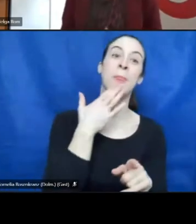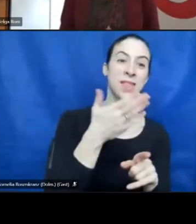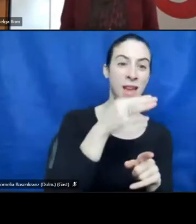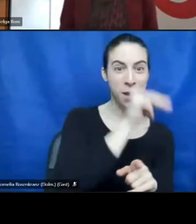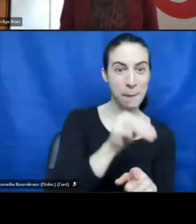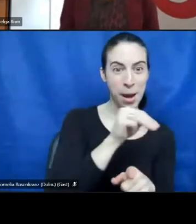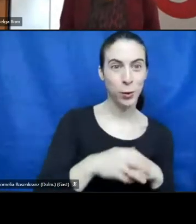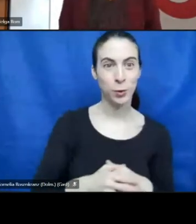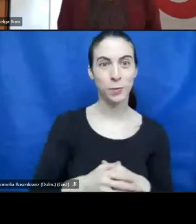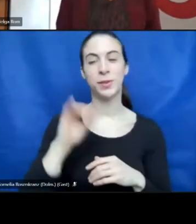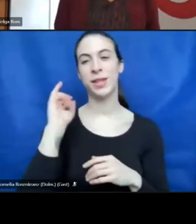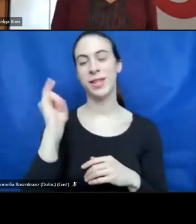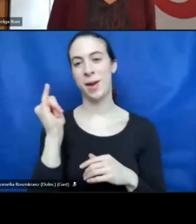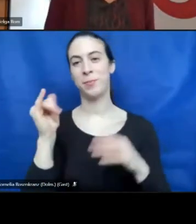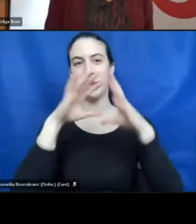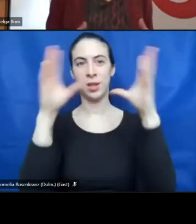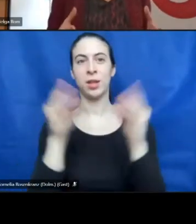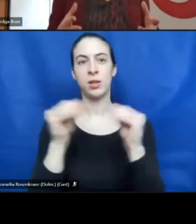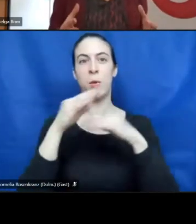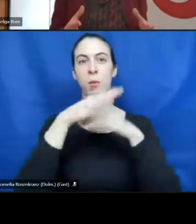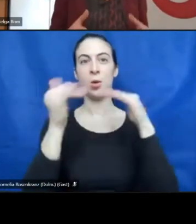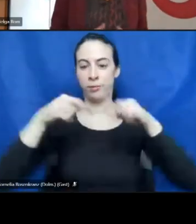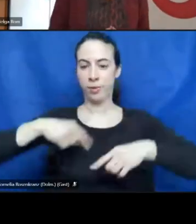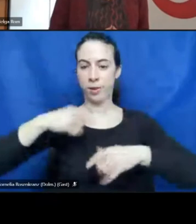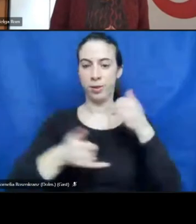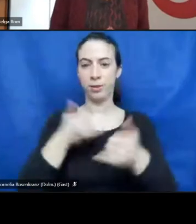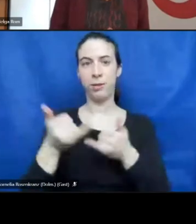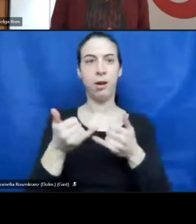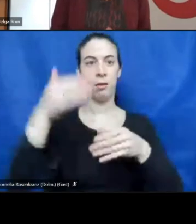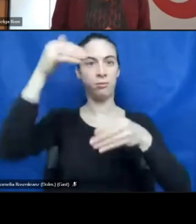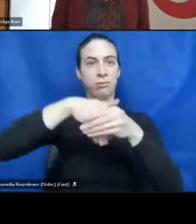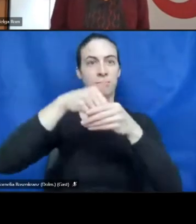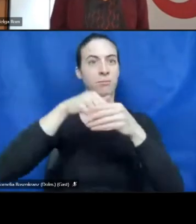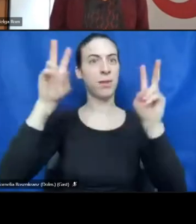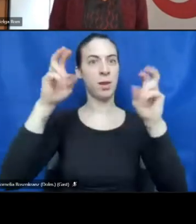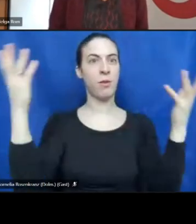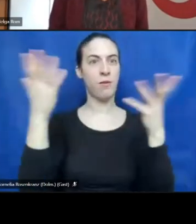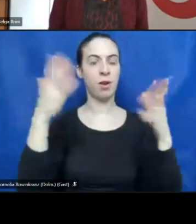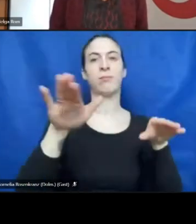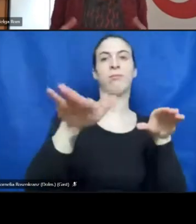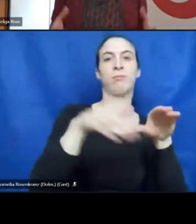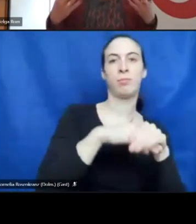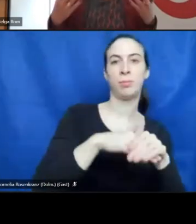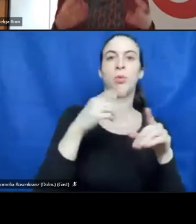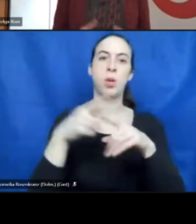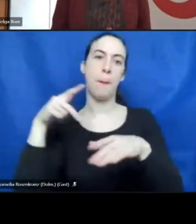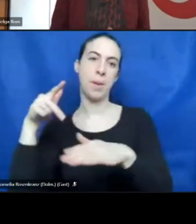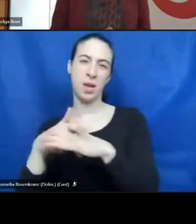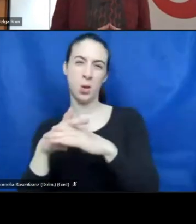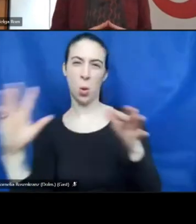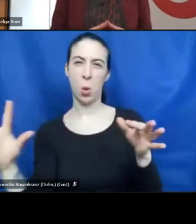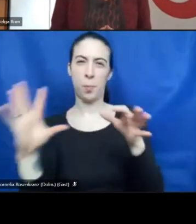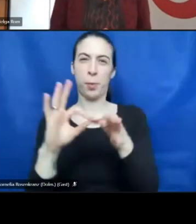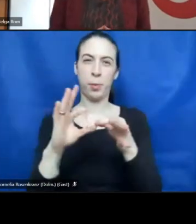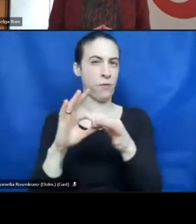Thank Sira Project this year is all about employment and disabilities. We say